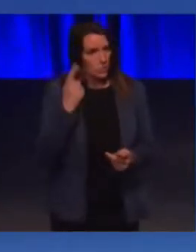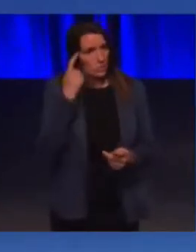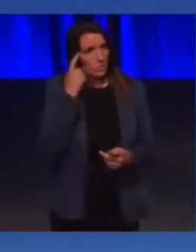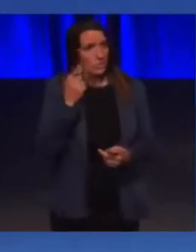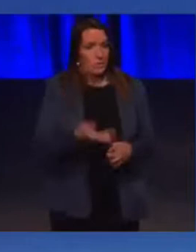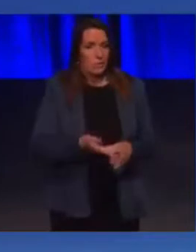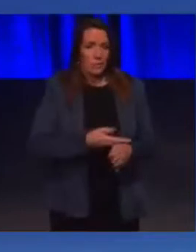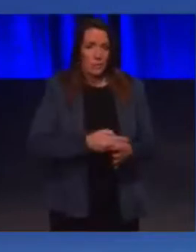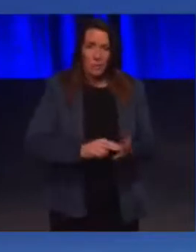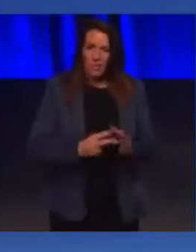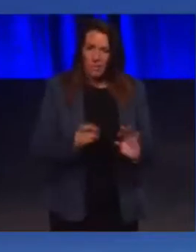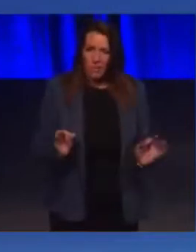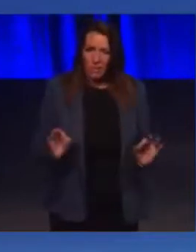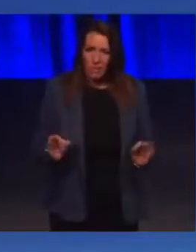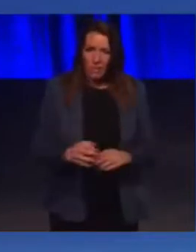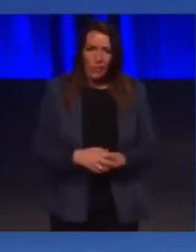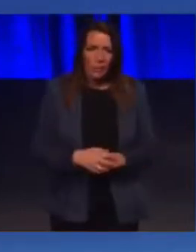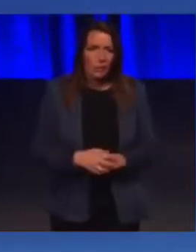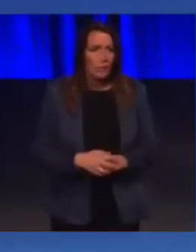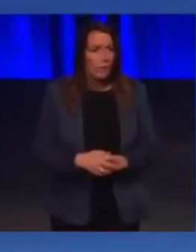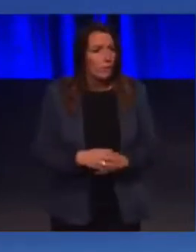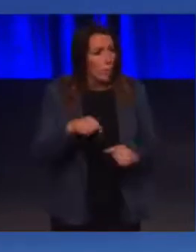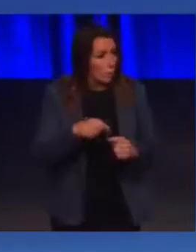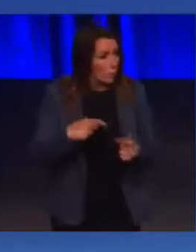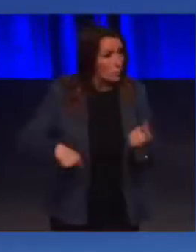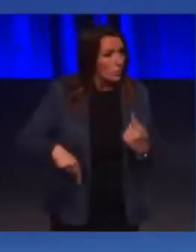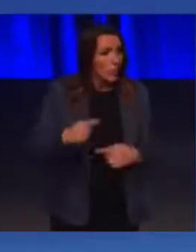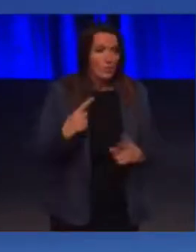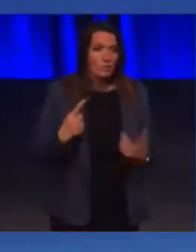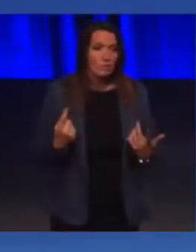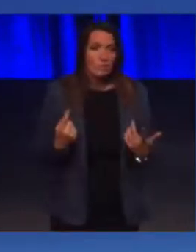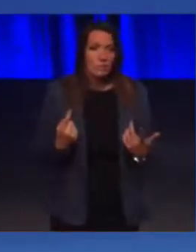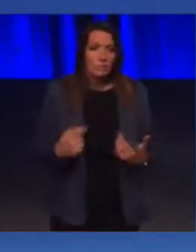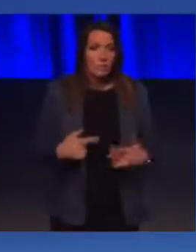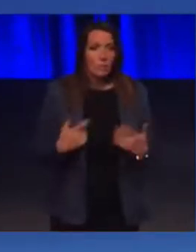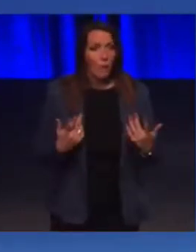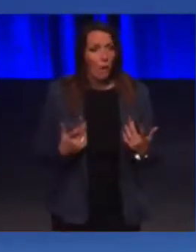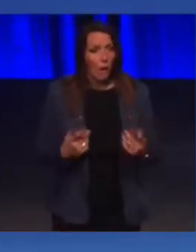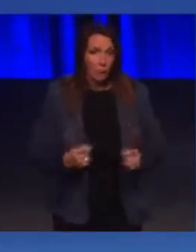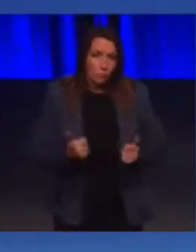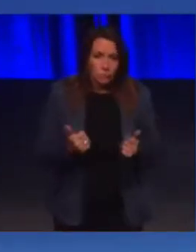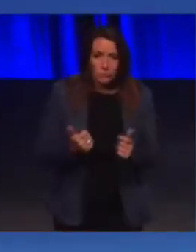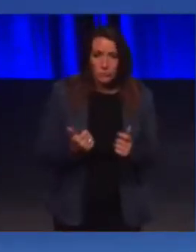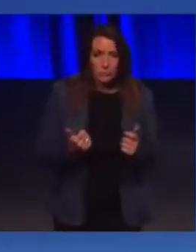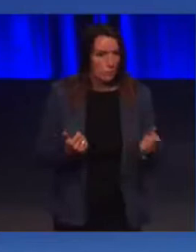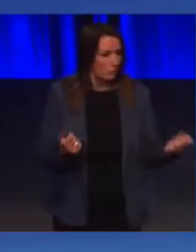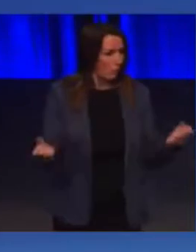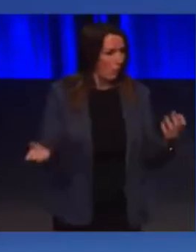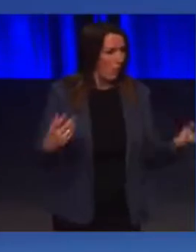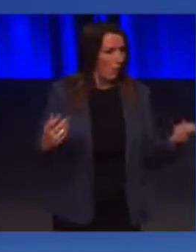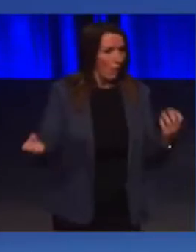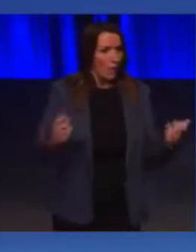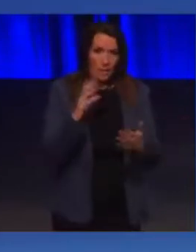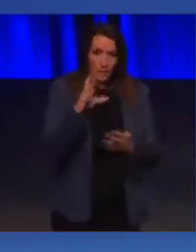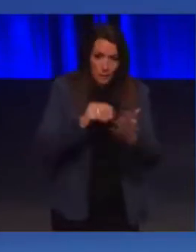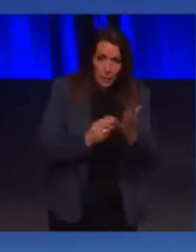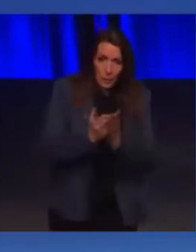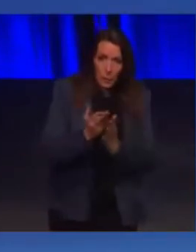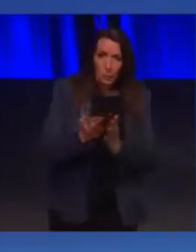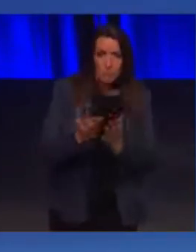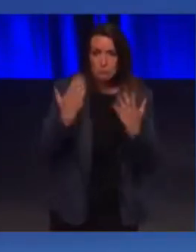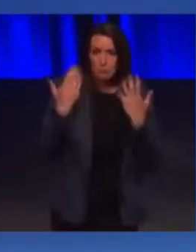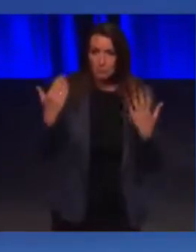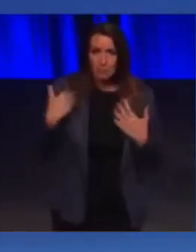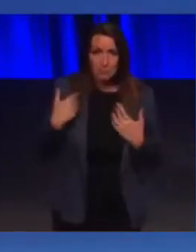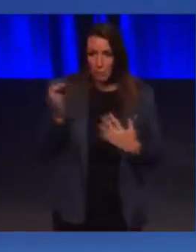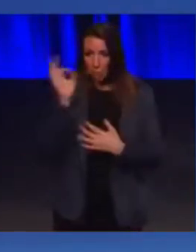For the vast majority of us, we haven't got this invaluable experience that we've heard from our friends this afternoon and from this